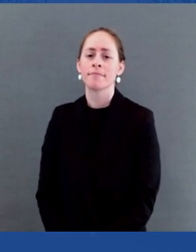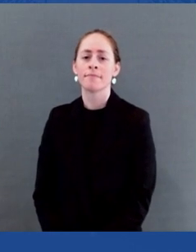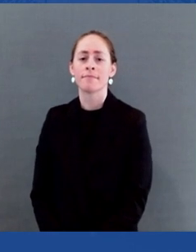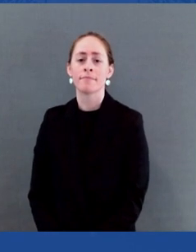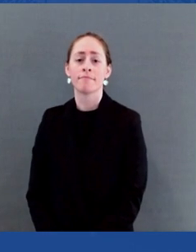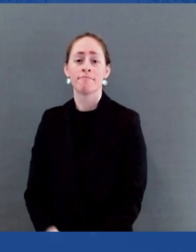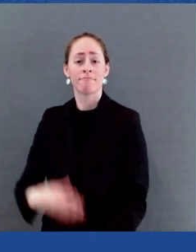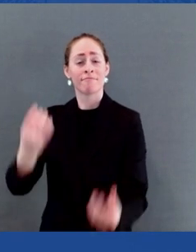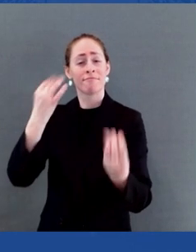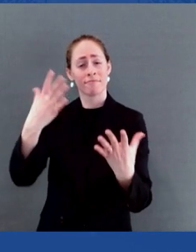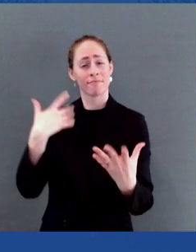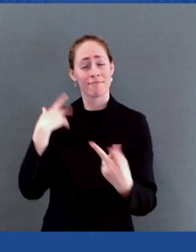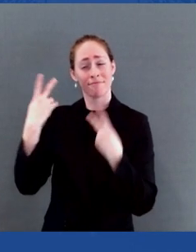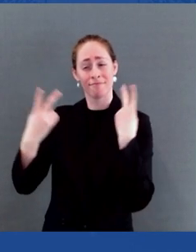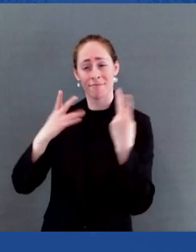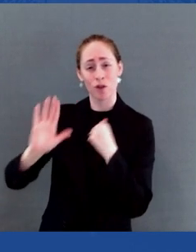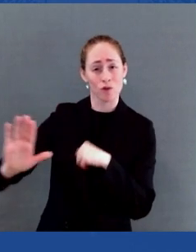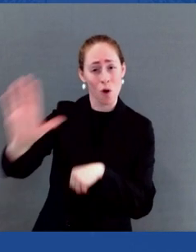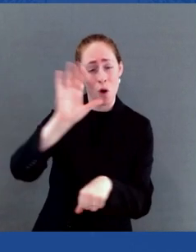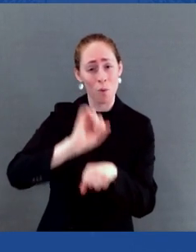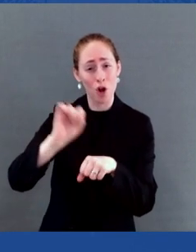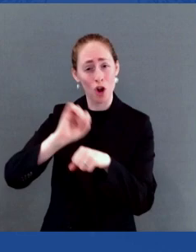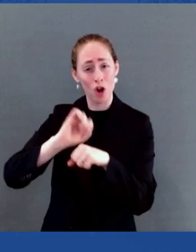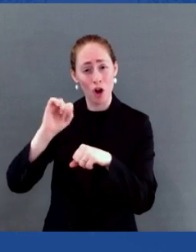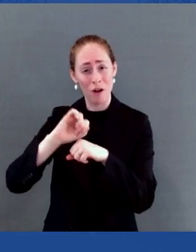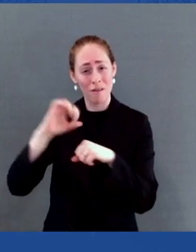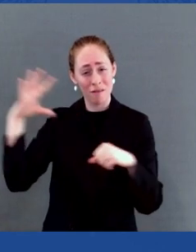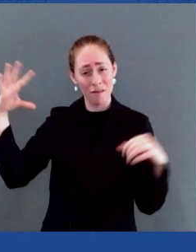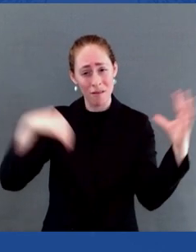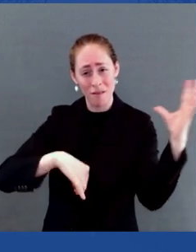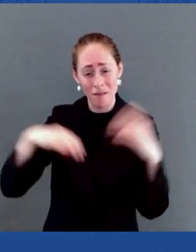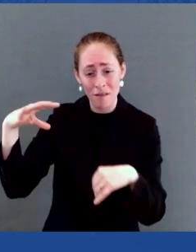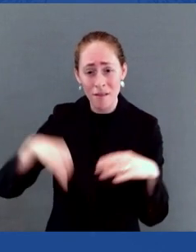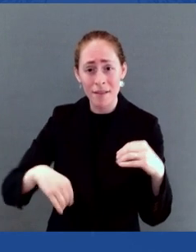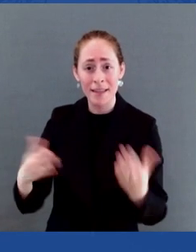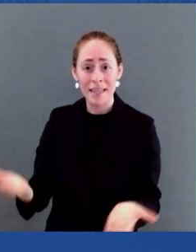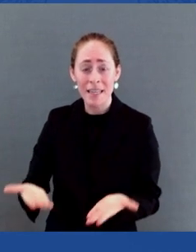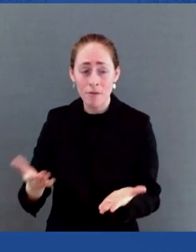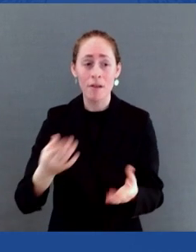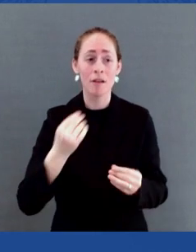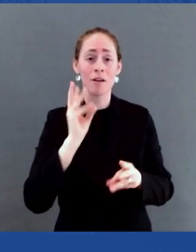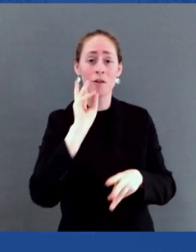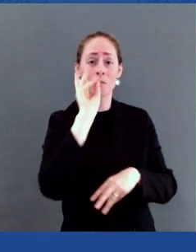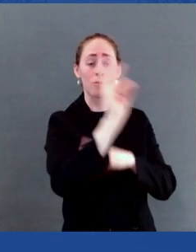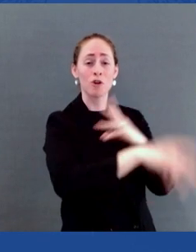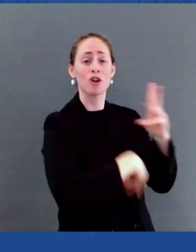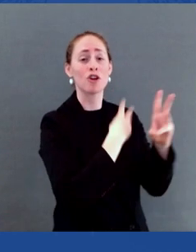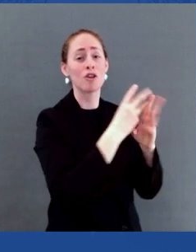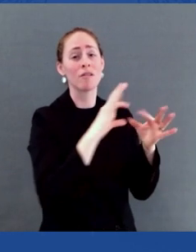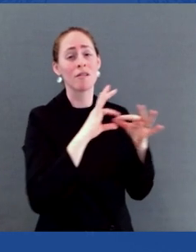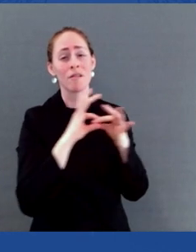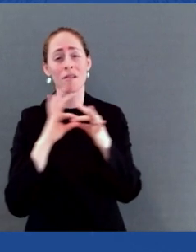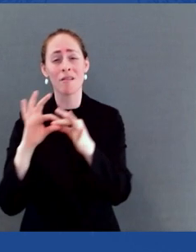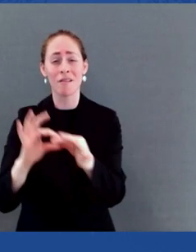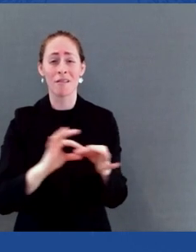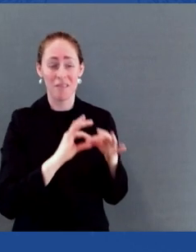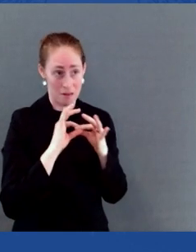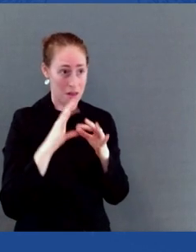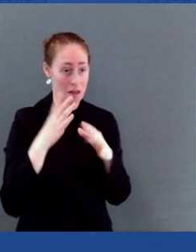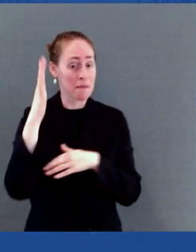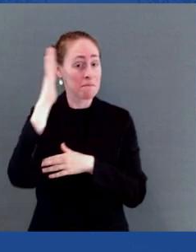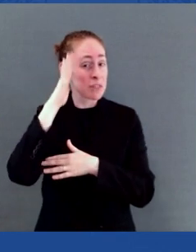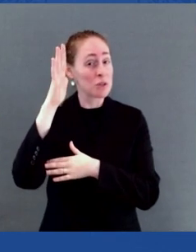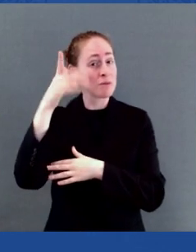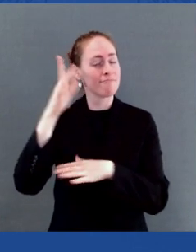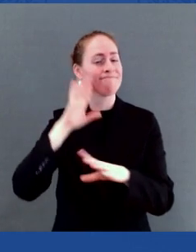today with hope in our hearts and for the future that's within our grasp. We can do this. We can